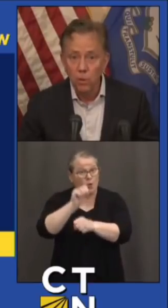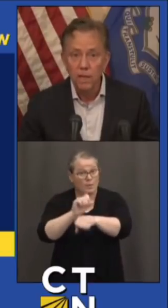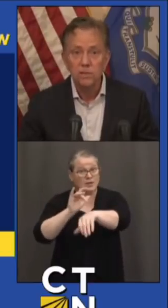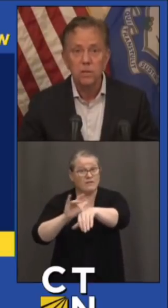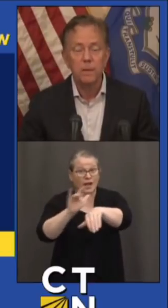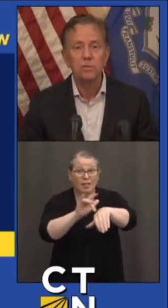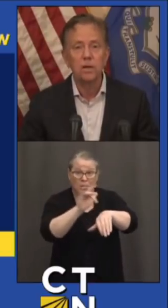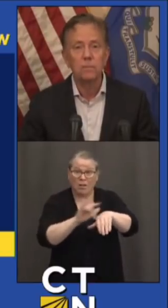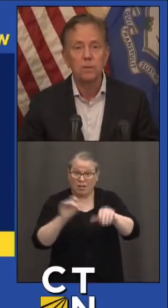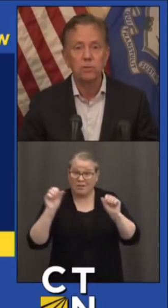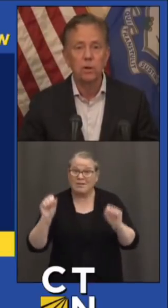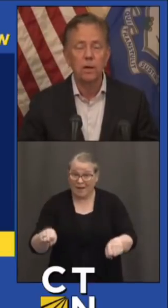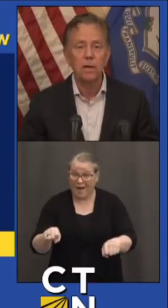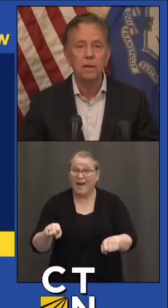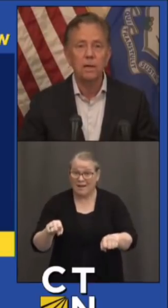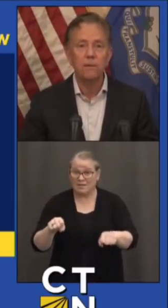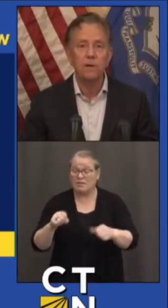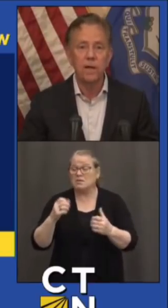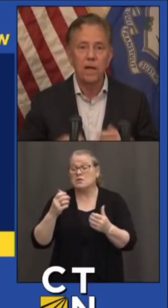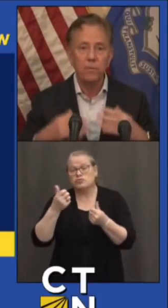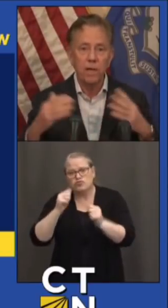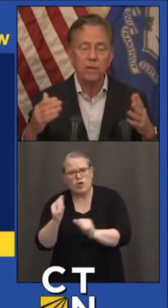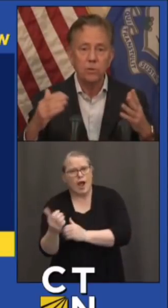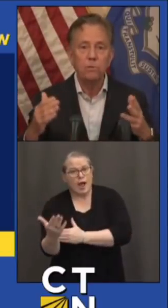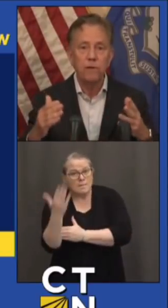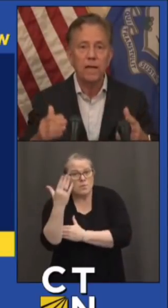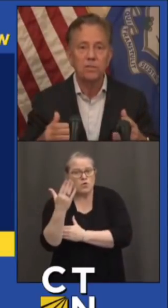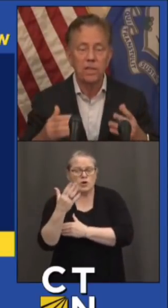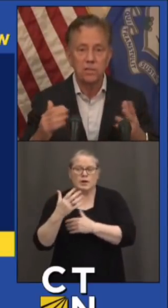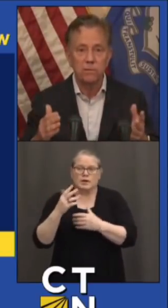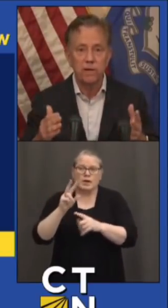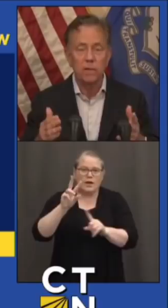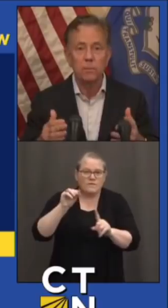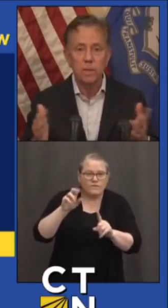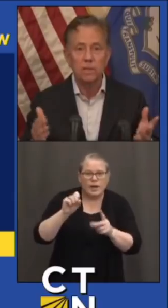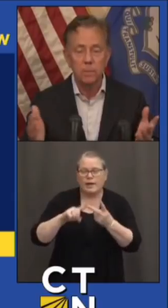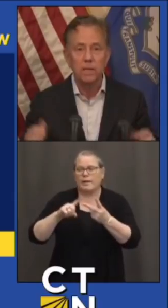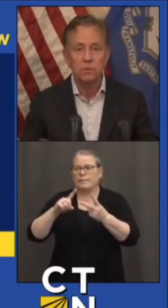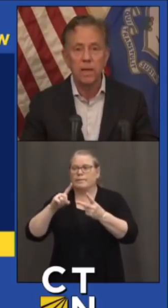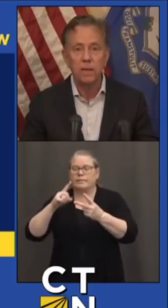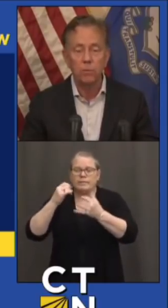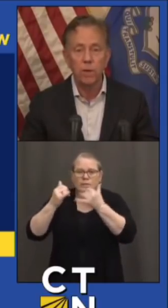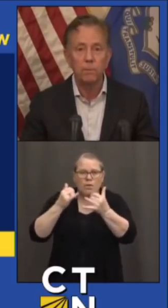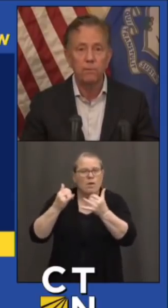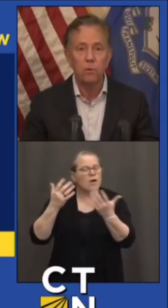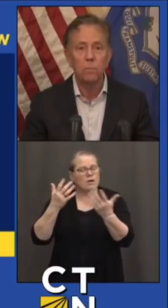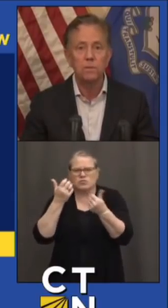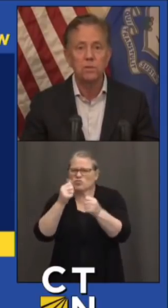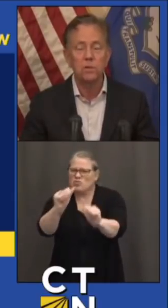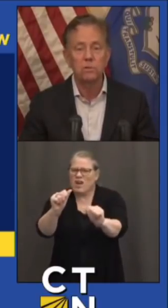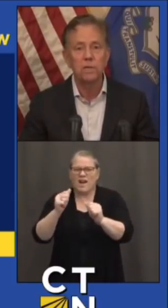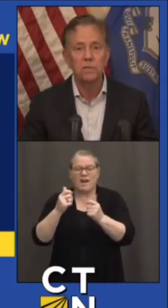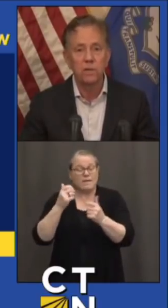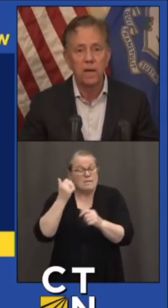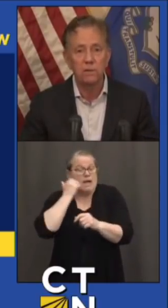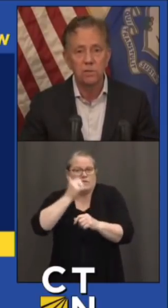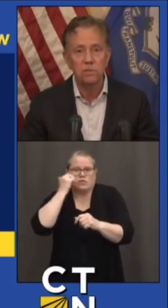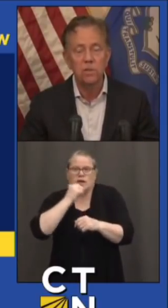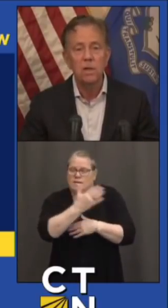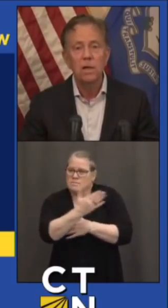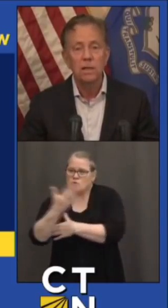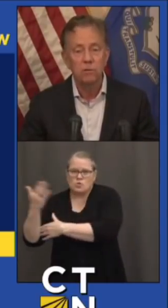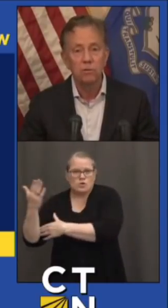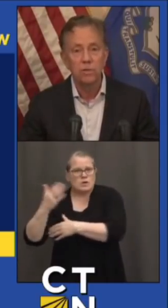in the morning is the best time to try. Every day we get new vaccines available, not as many as we had the week before, but still tens of